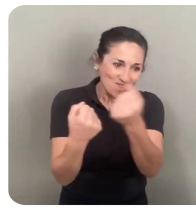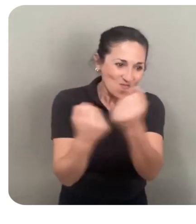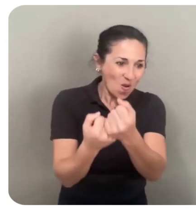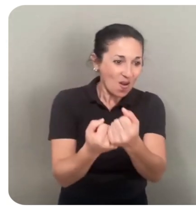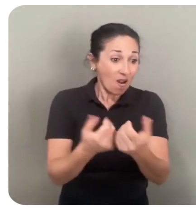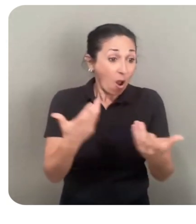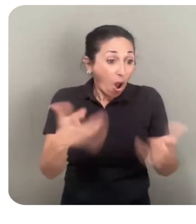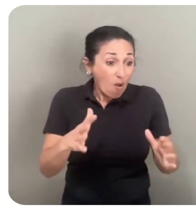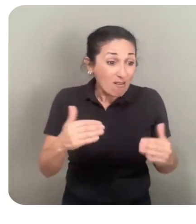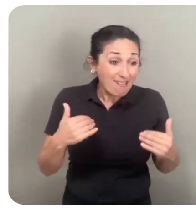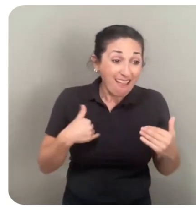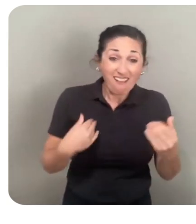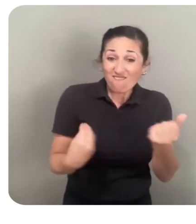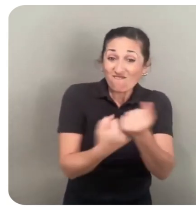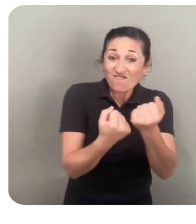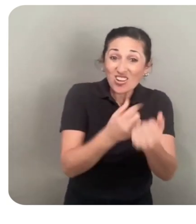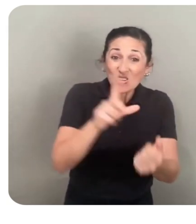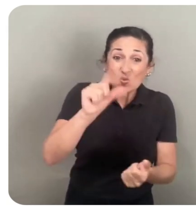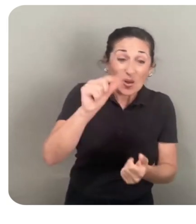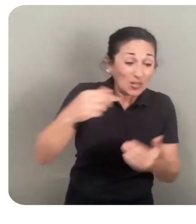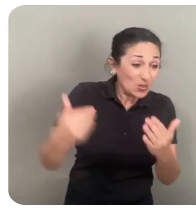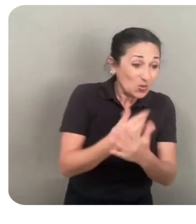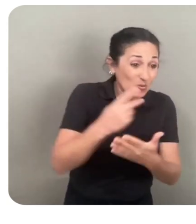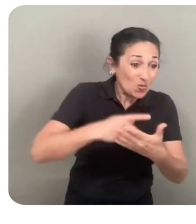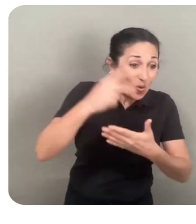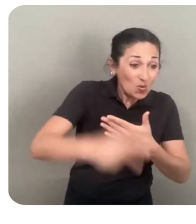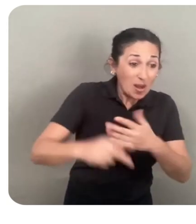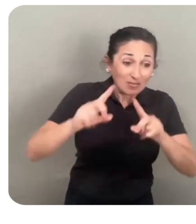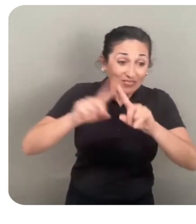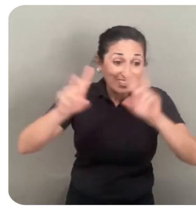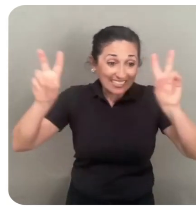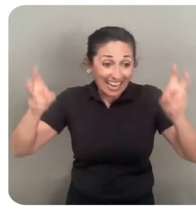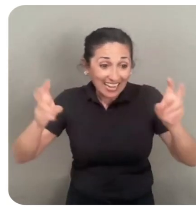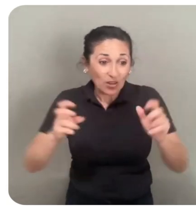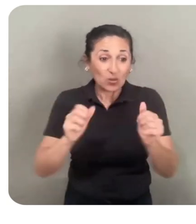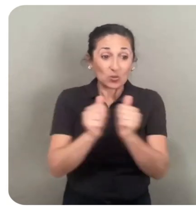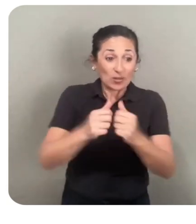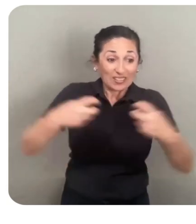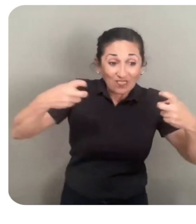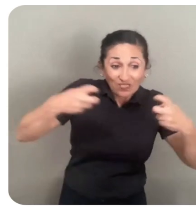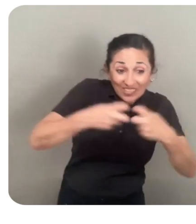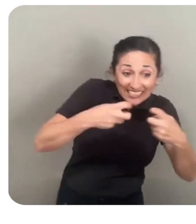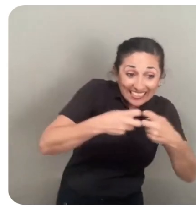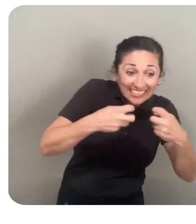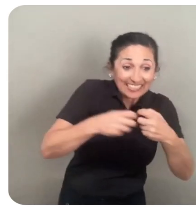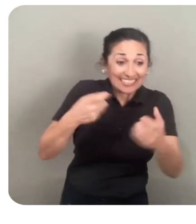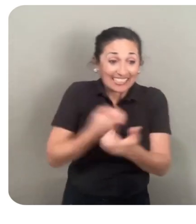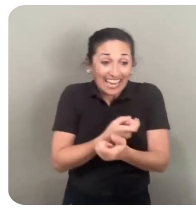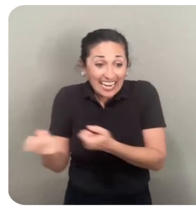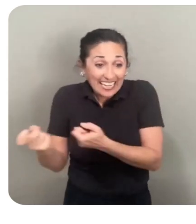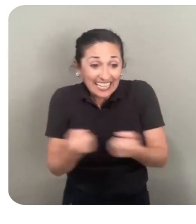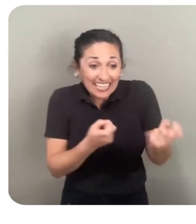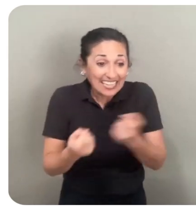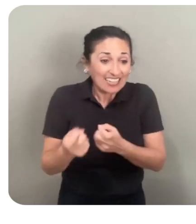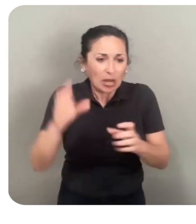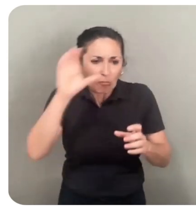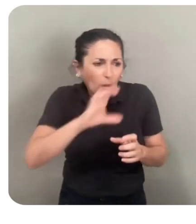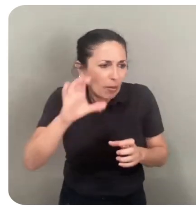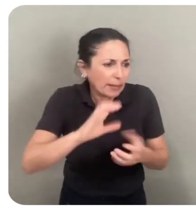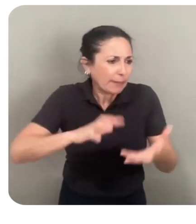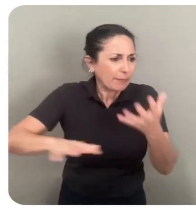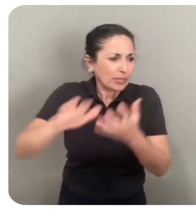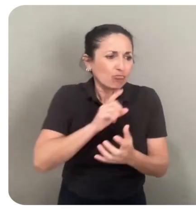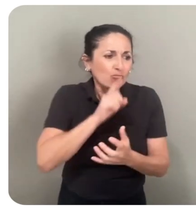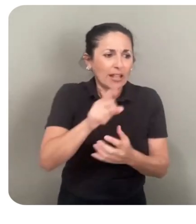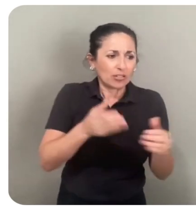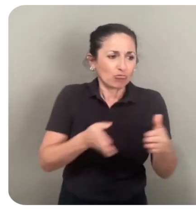skating, co-op exploration, and mixed reality strategy. The platform is ready to support more content for a